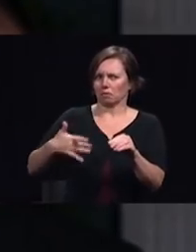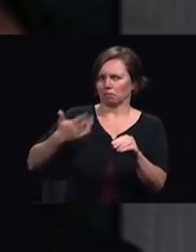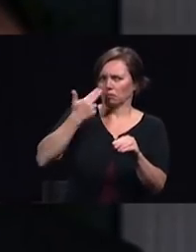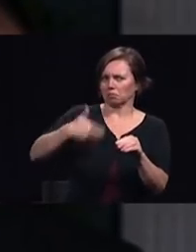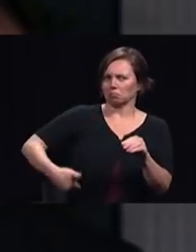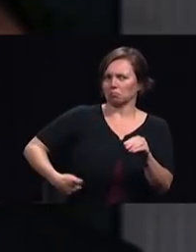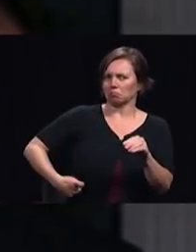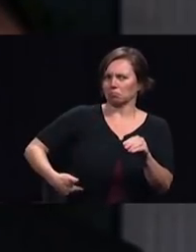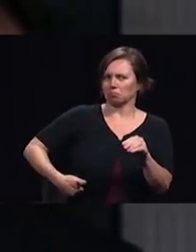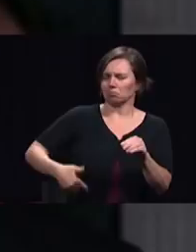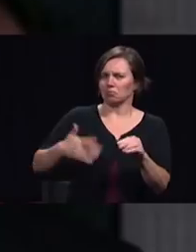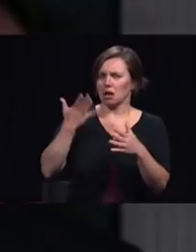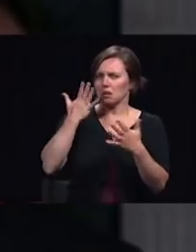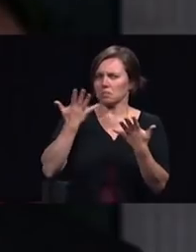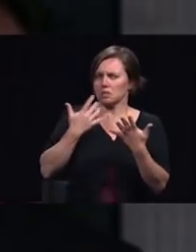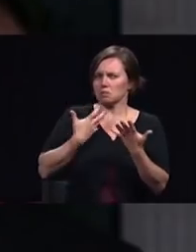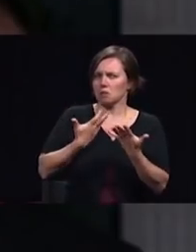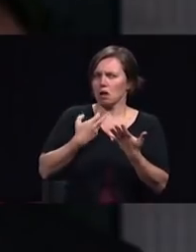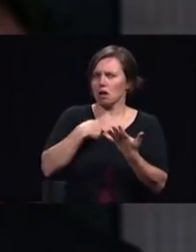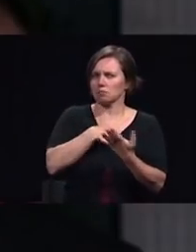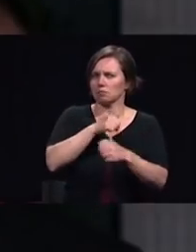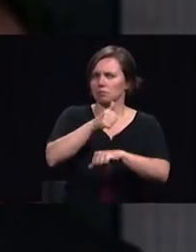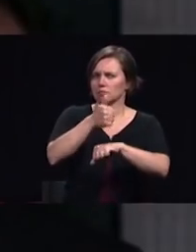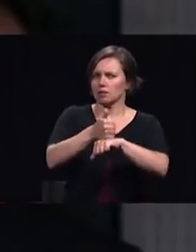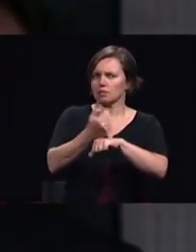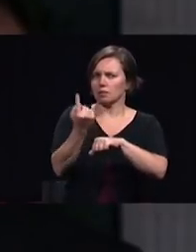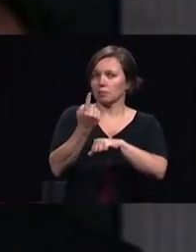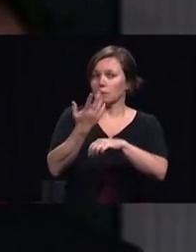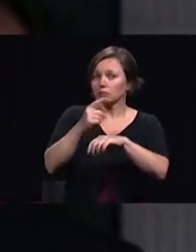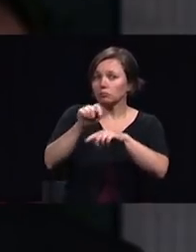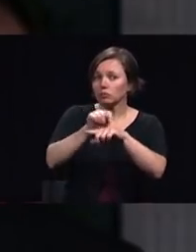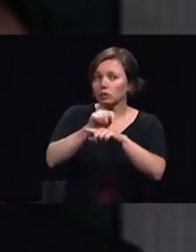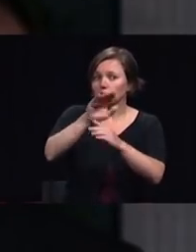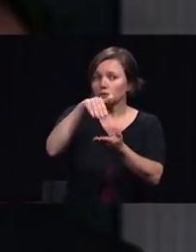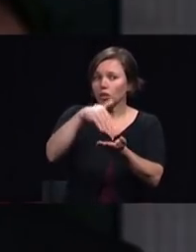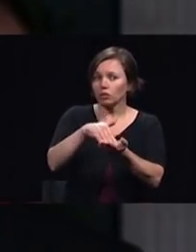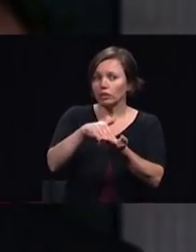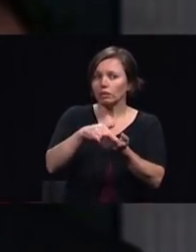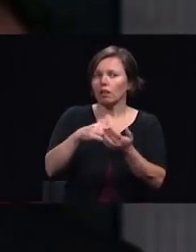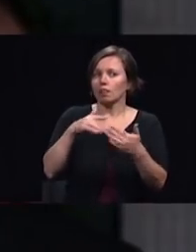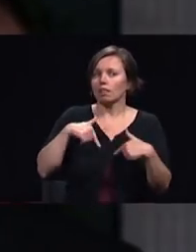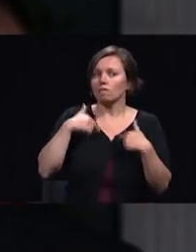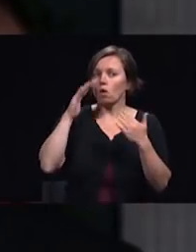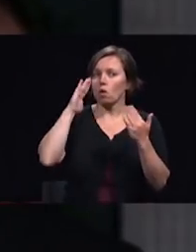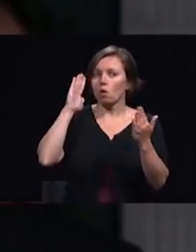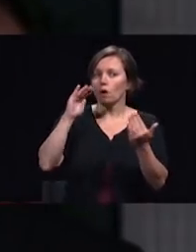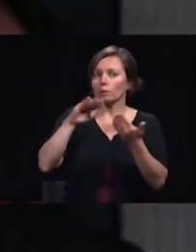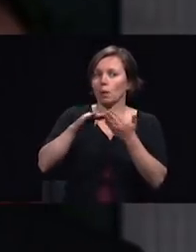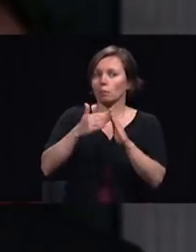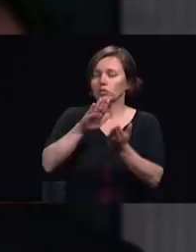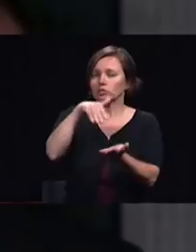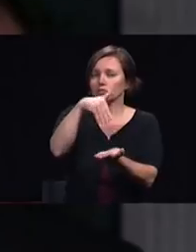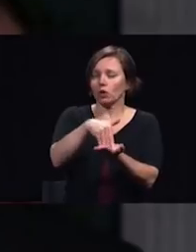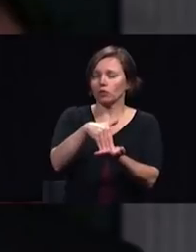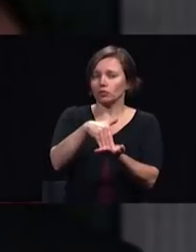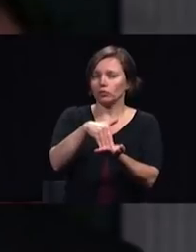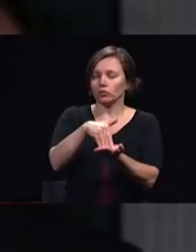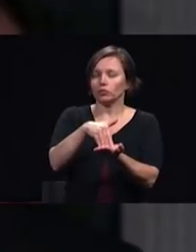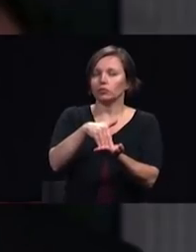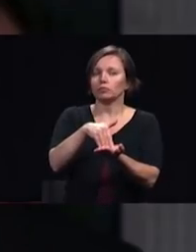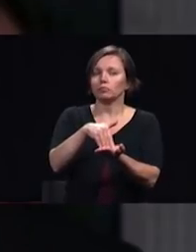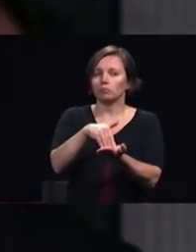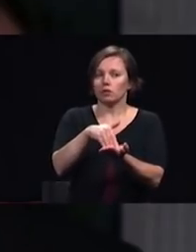establish a church a training center and a Living Hope community center and through a series of